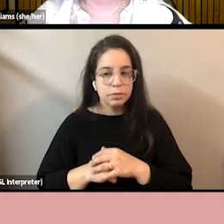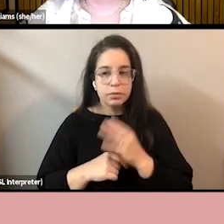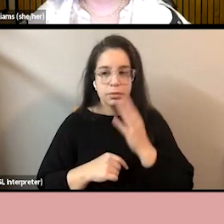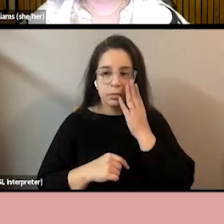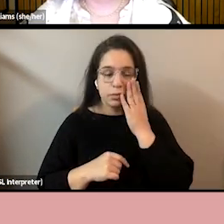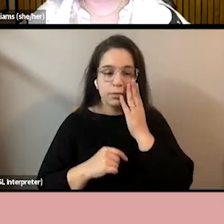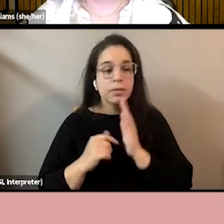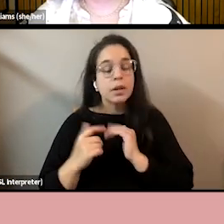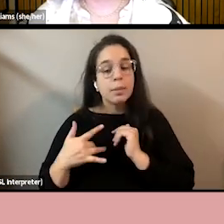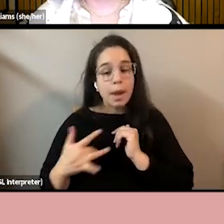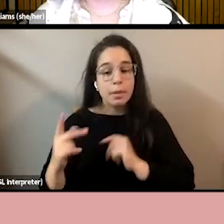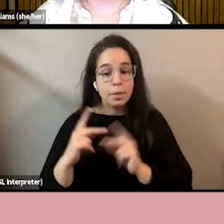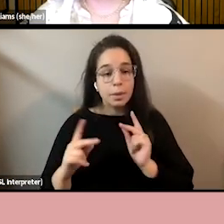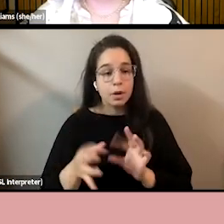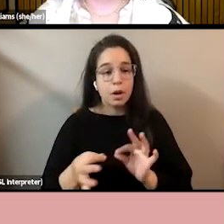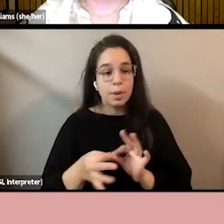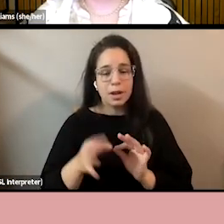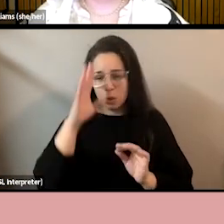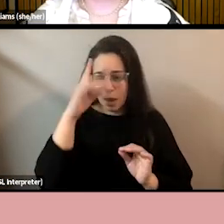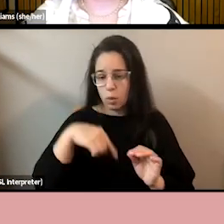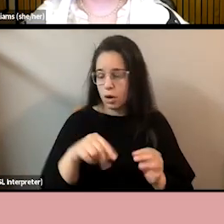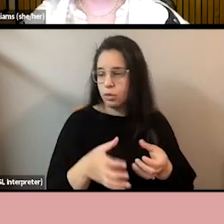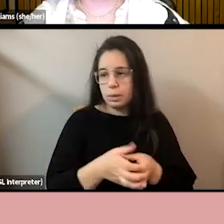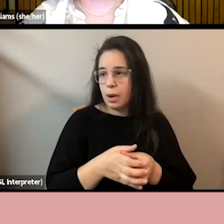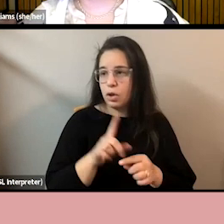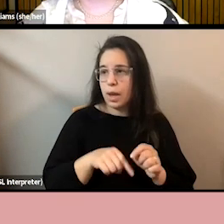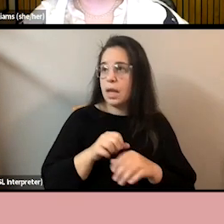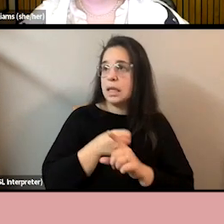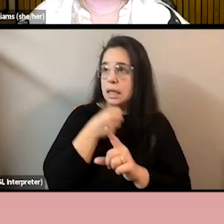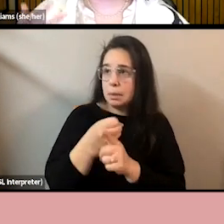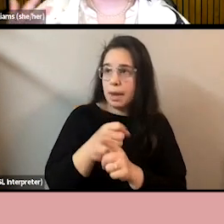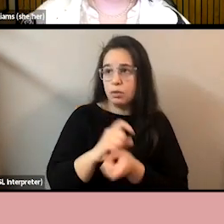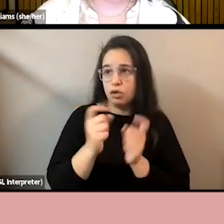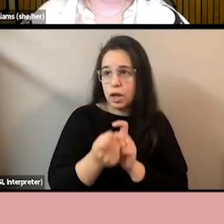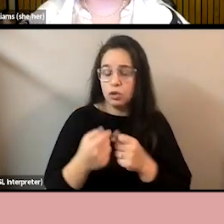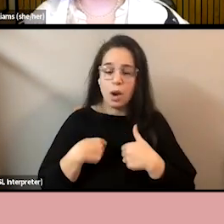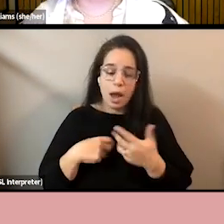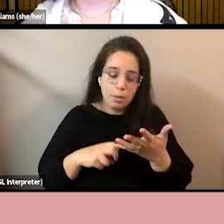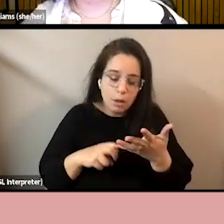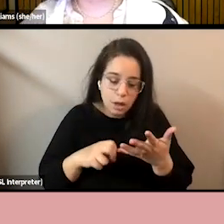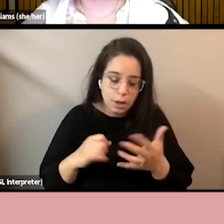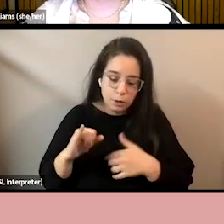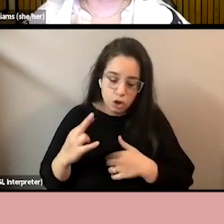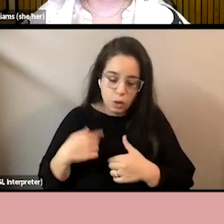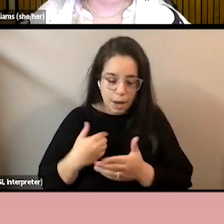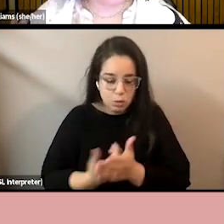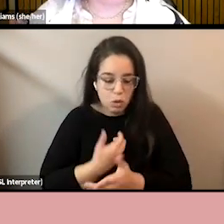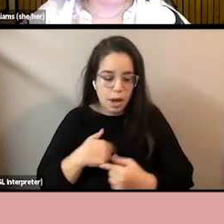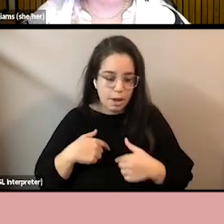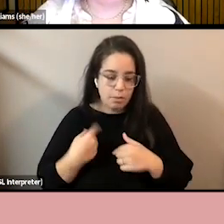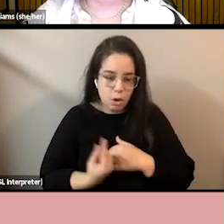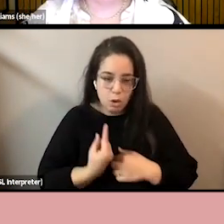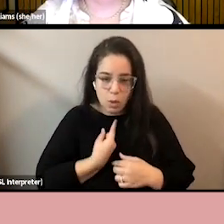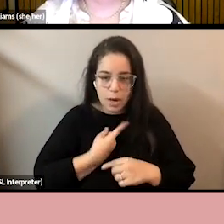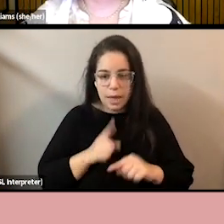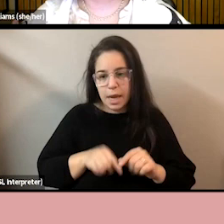People often tell me that they are too small to make change, or they're too junior, or too new, or too isolated. I